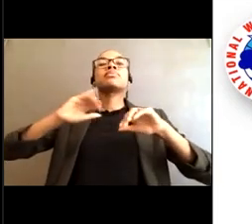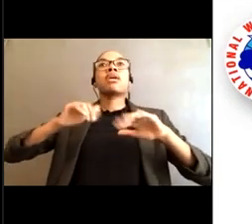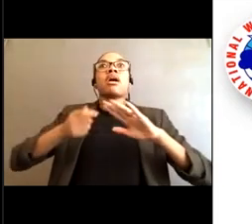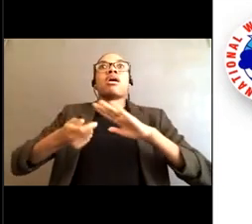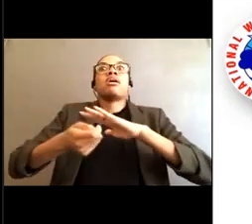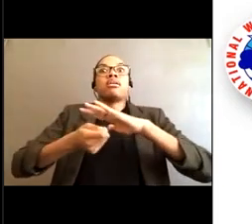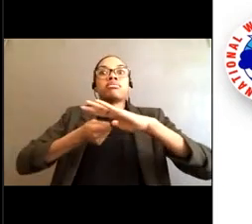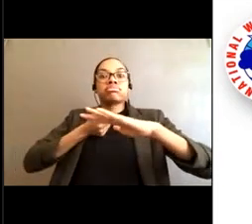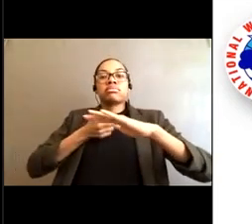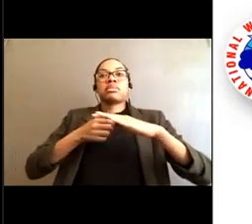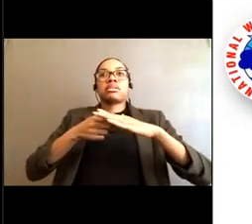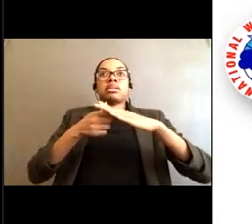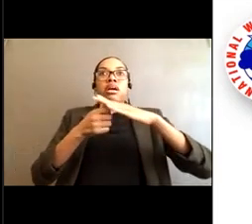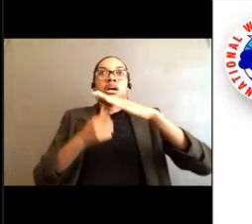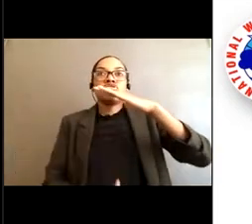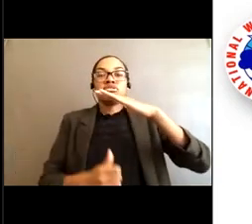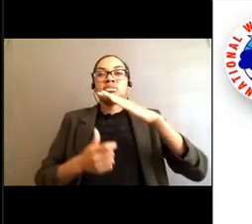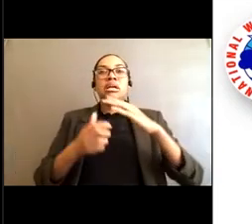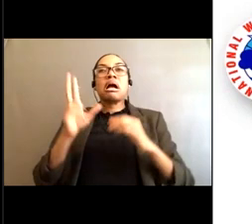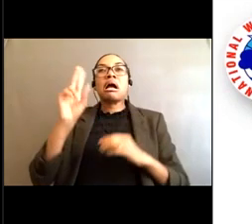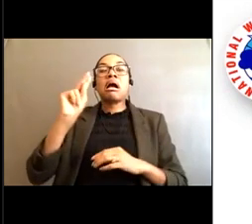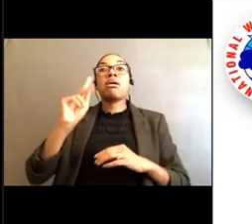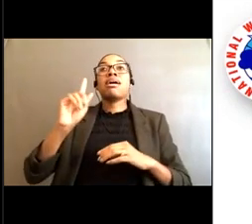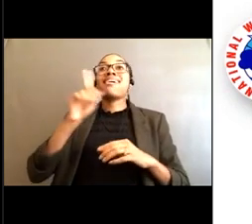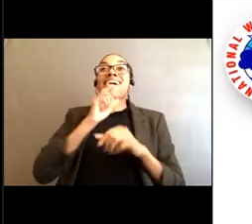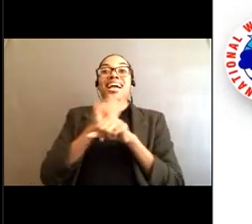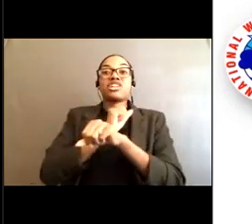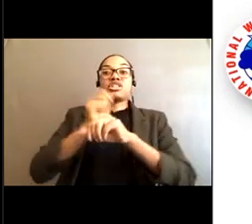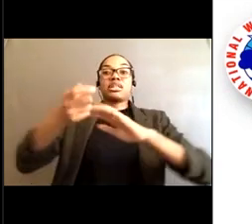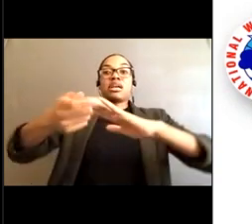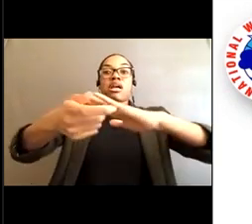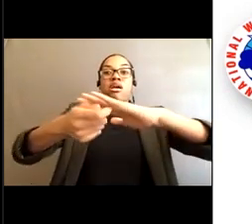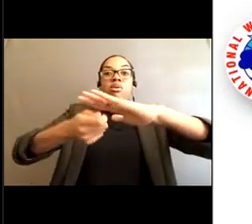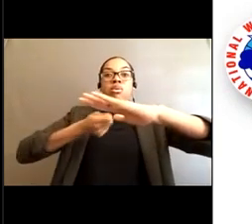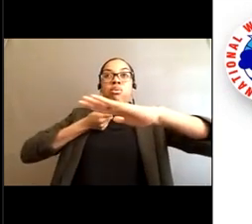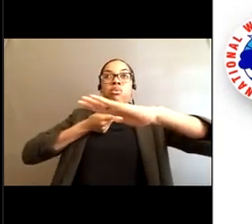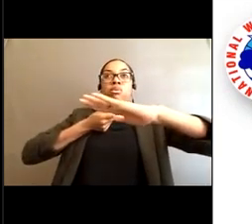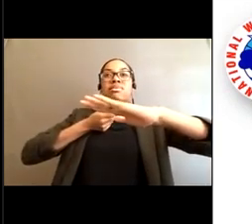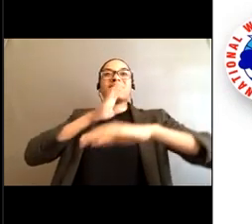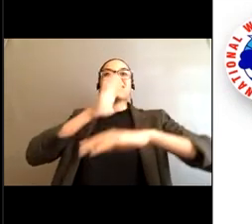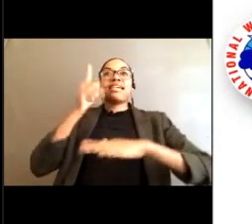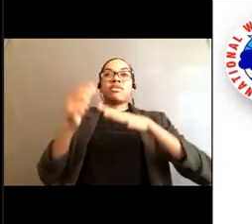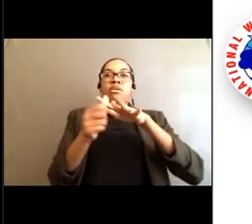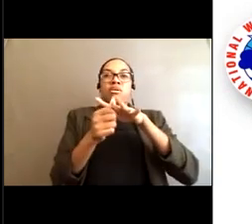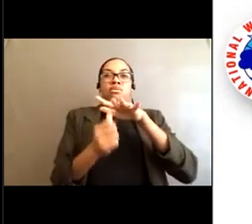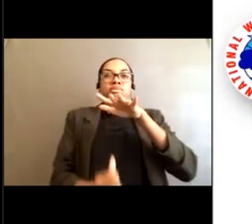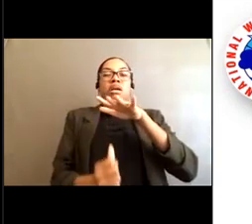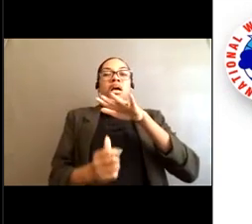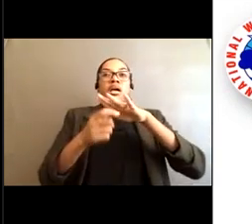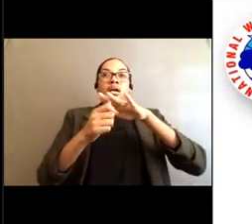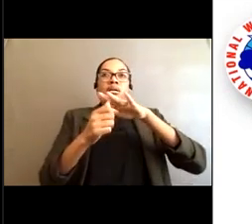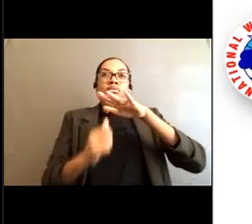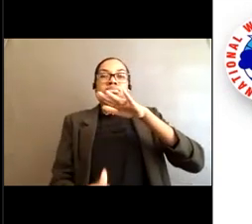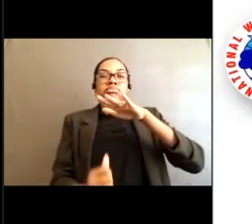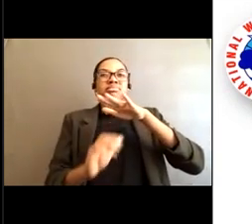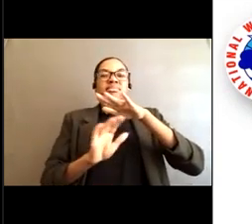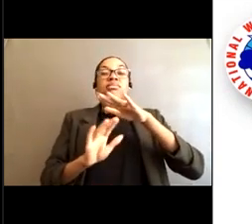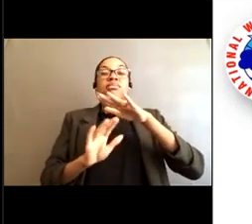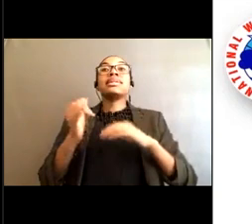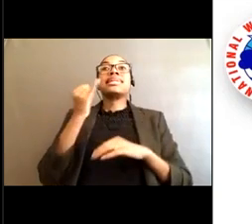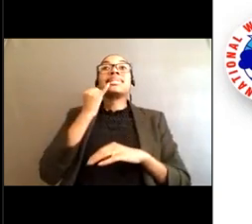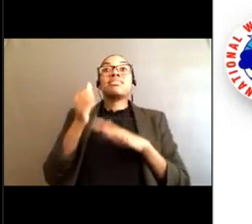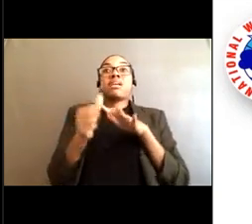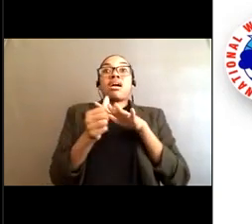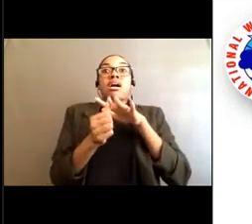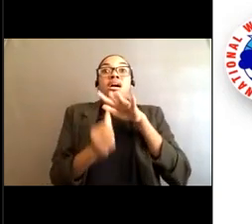currents pull you away from the coast. The only time you go under is if you don't have the energy to stay